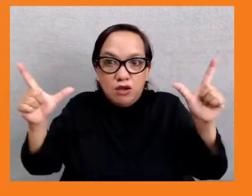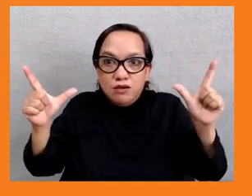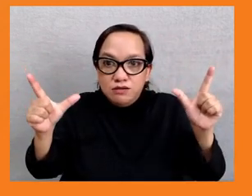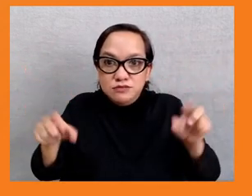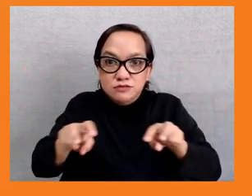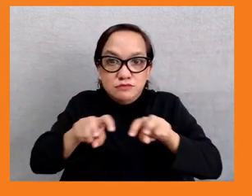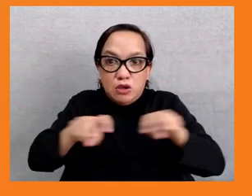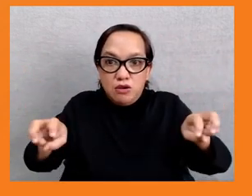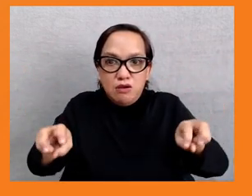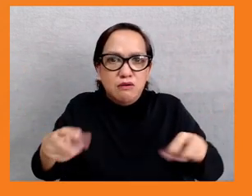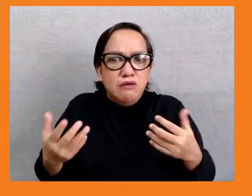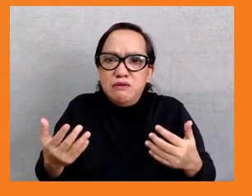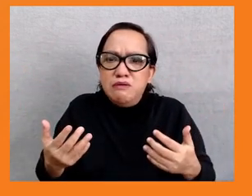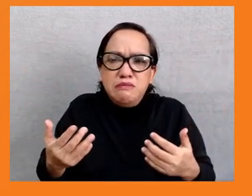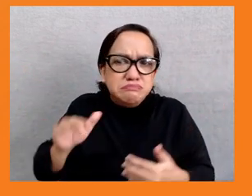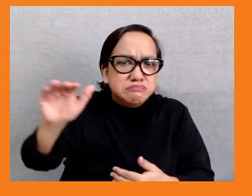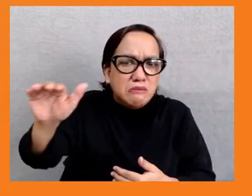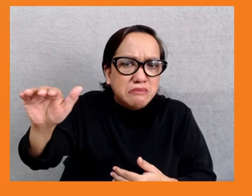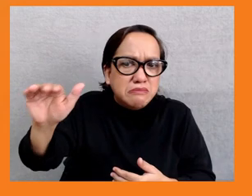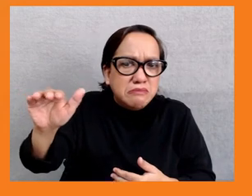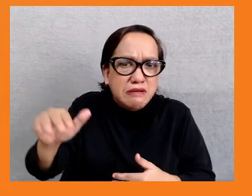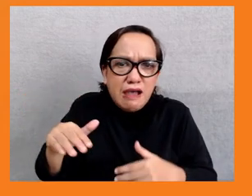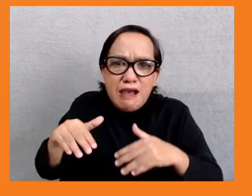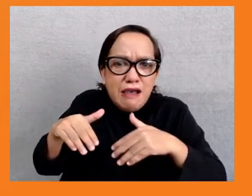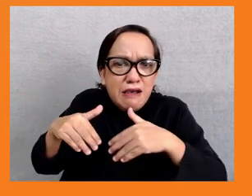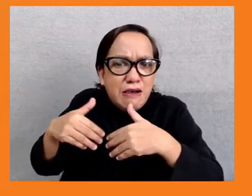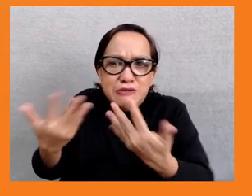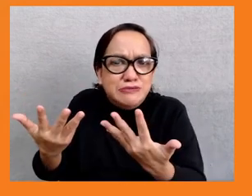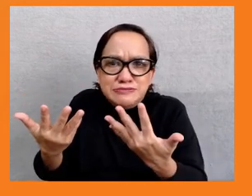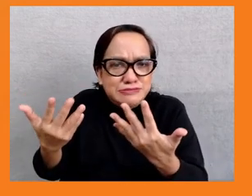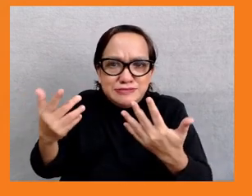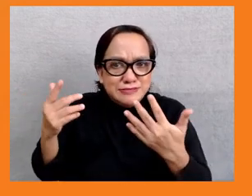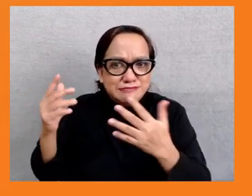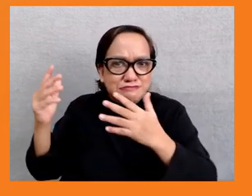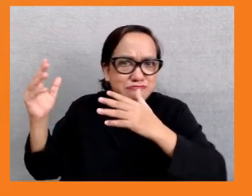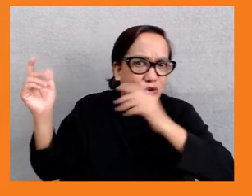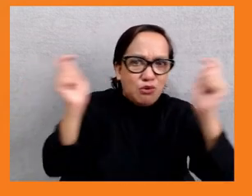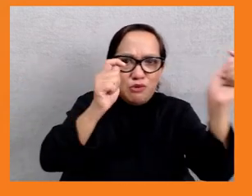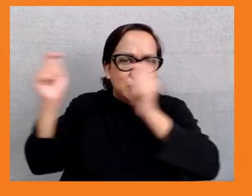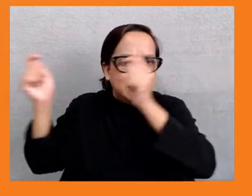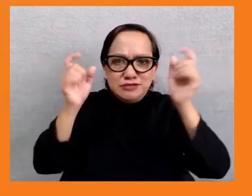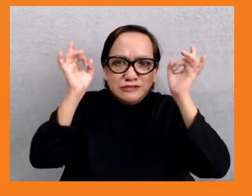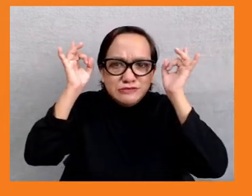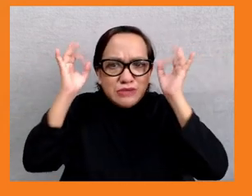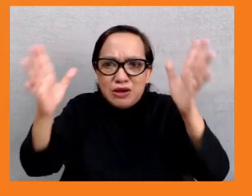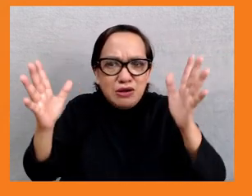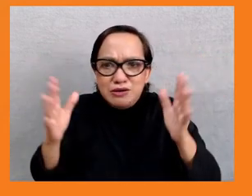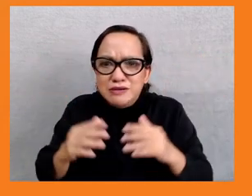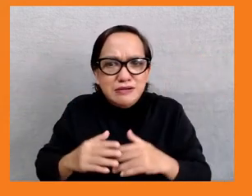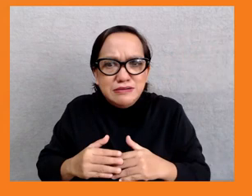events is more disadvantages for the, I would say for vulnerable populations maybe because the question is completed.